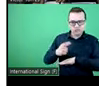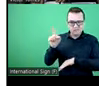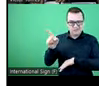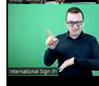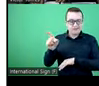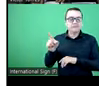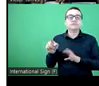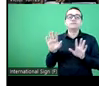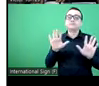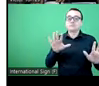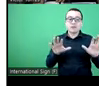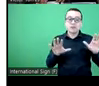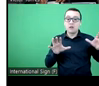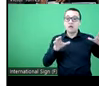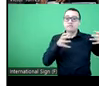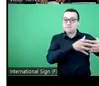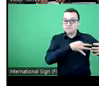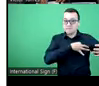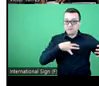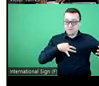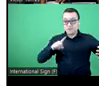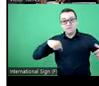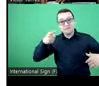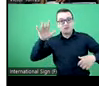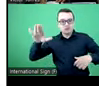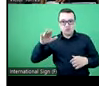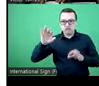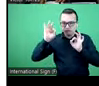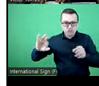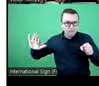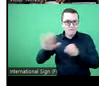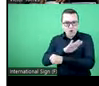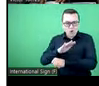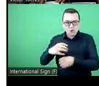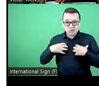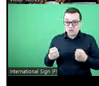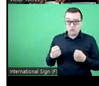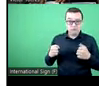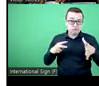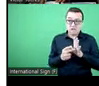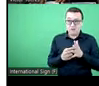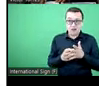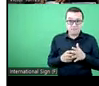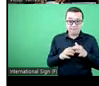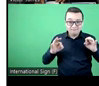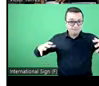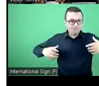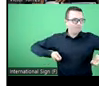sector here. If we put it together with all the expenses in the health sector, the private insurance